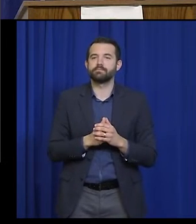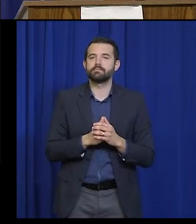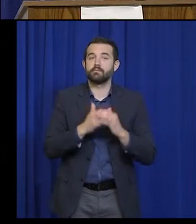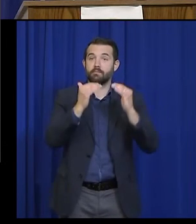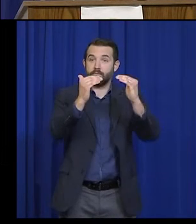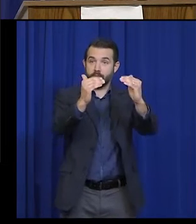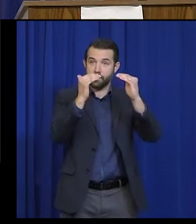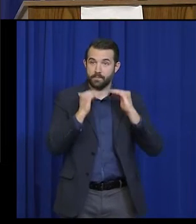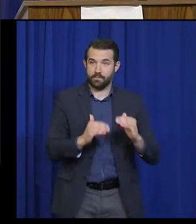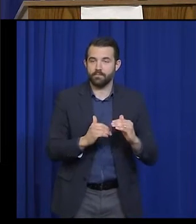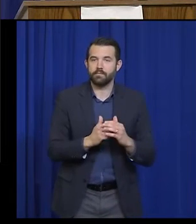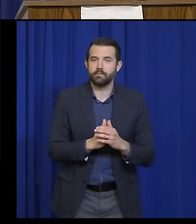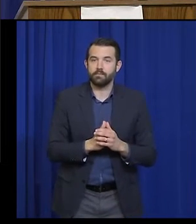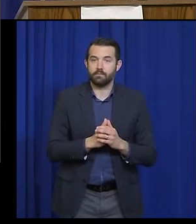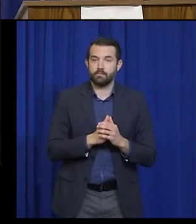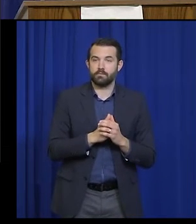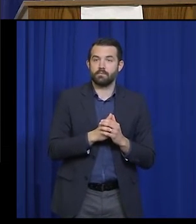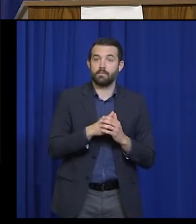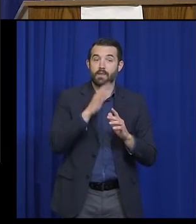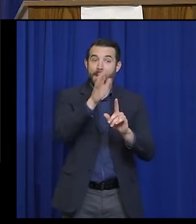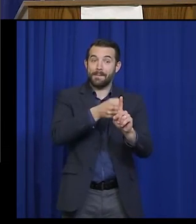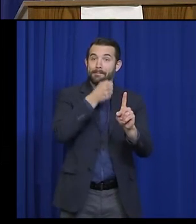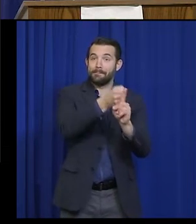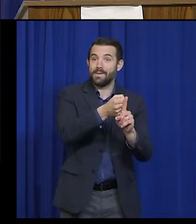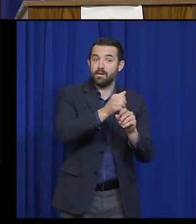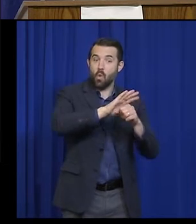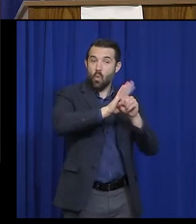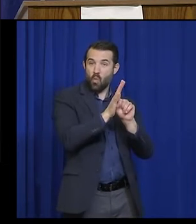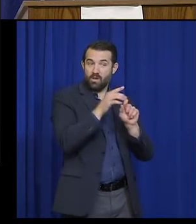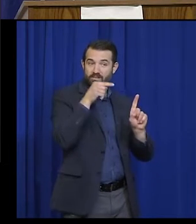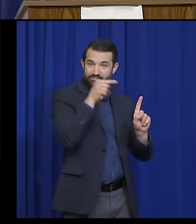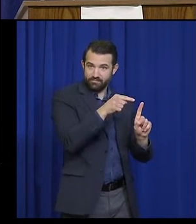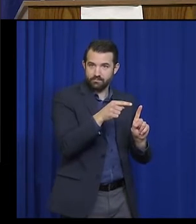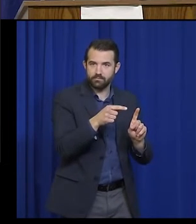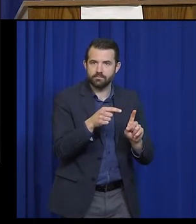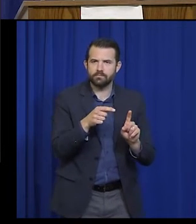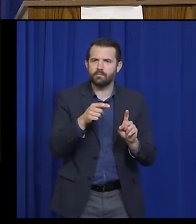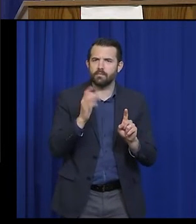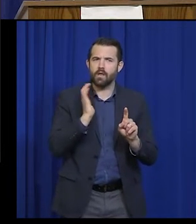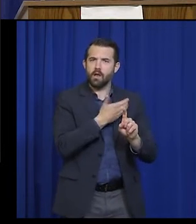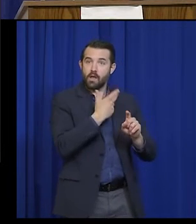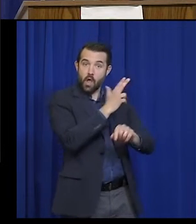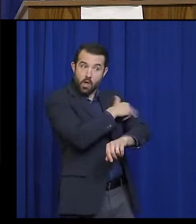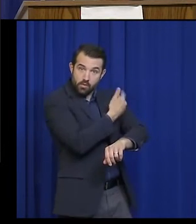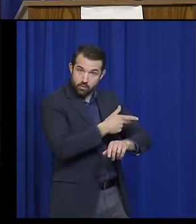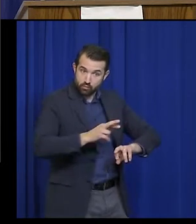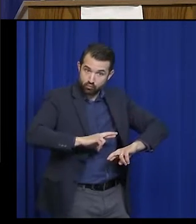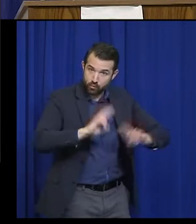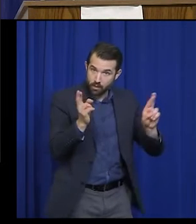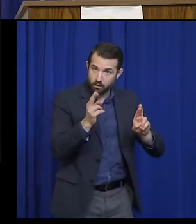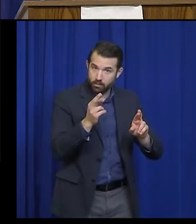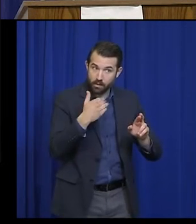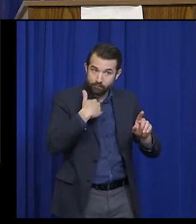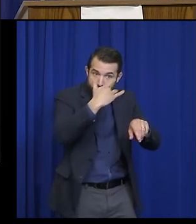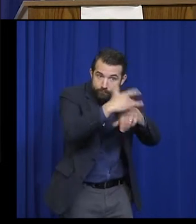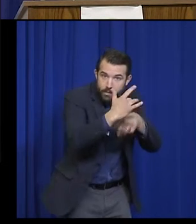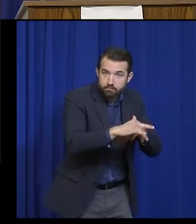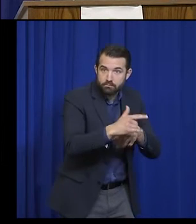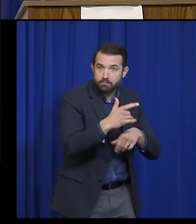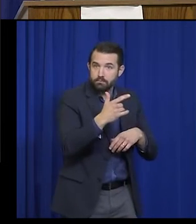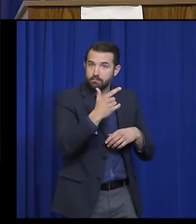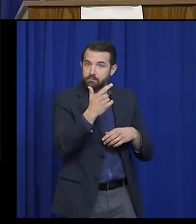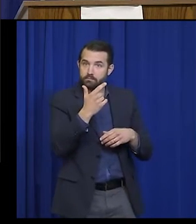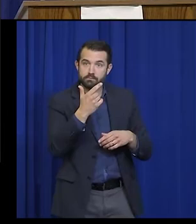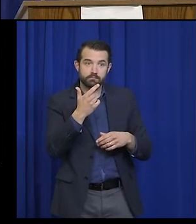at the impact of COVID-19 on hospital capacity, hospital preparedness. And we do that through thinking